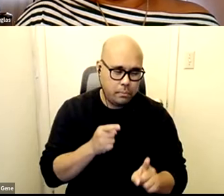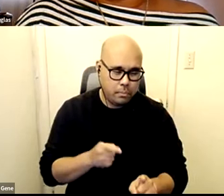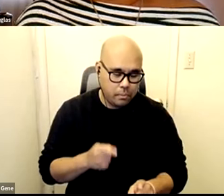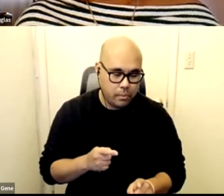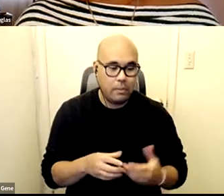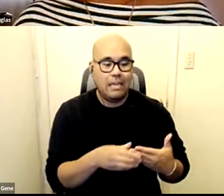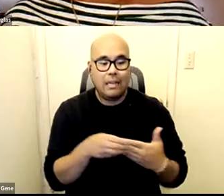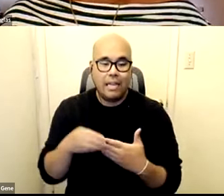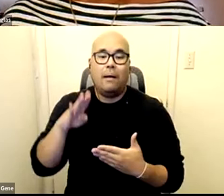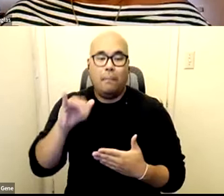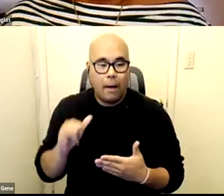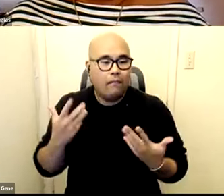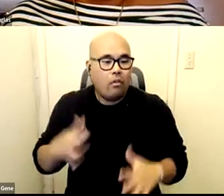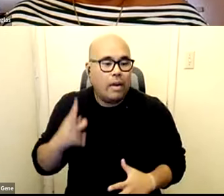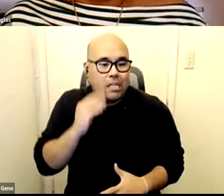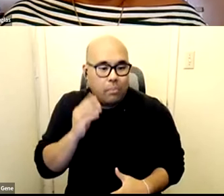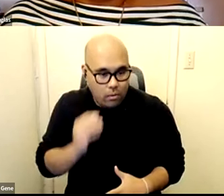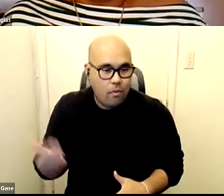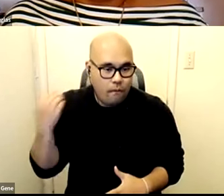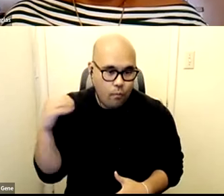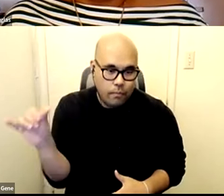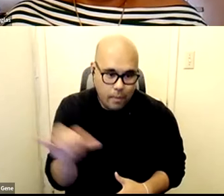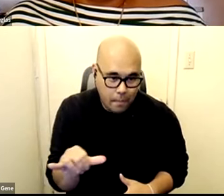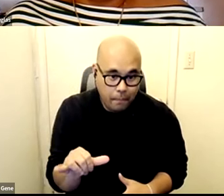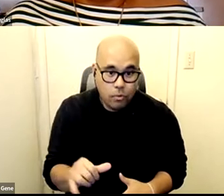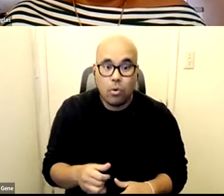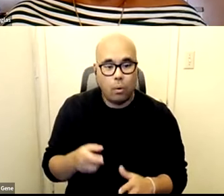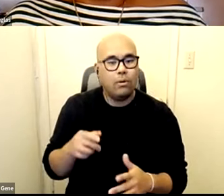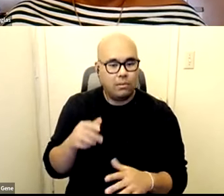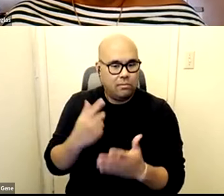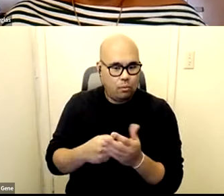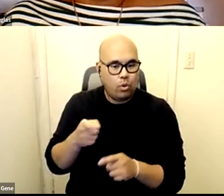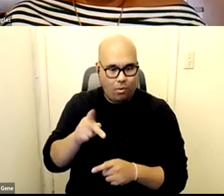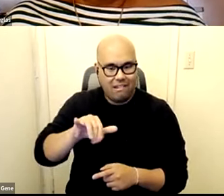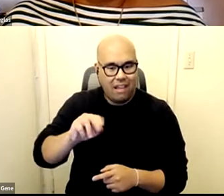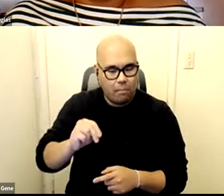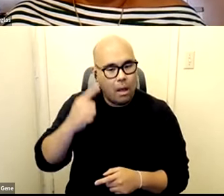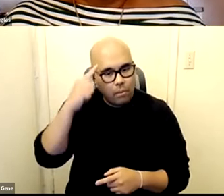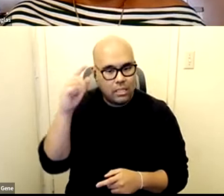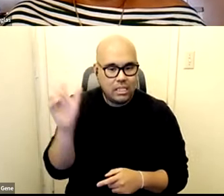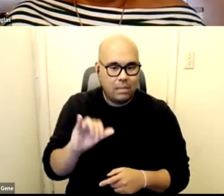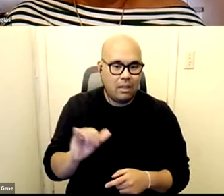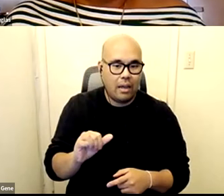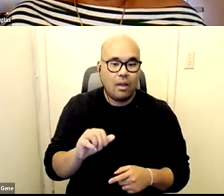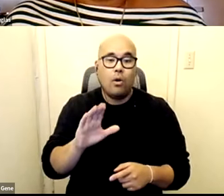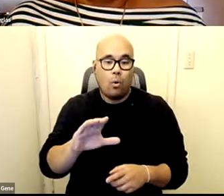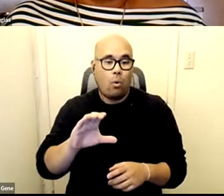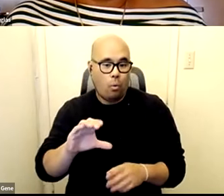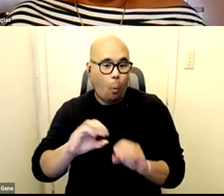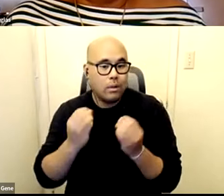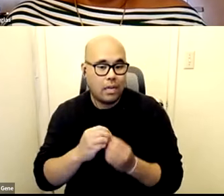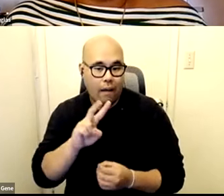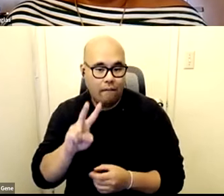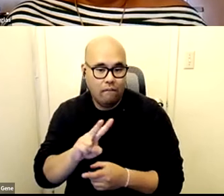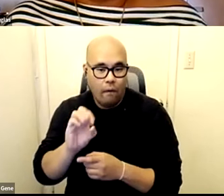impacted um and i you know i want to come to you on this kim because i i feel like this is vocals ethos is